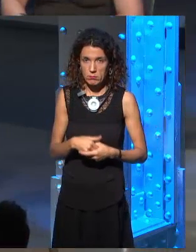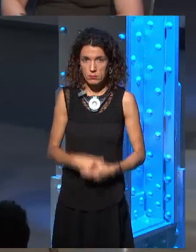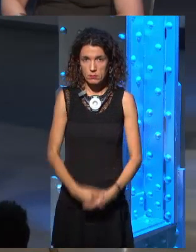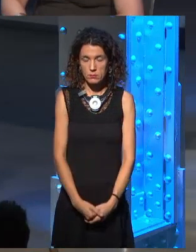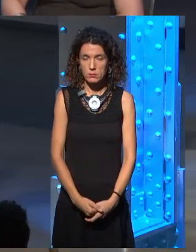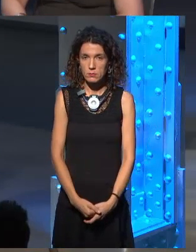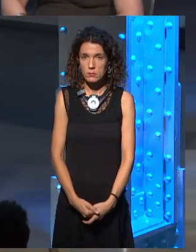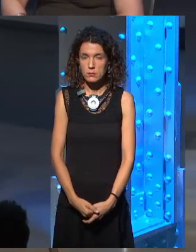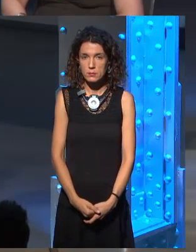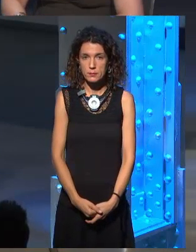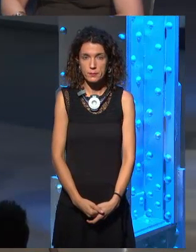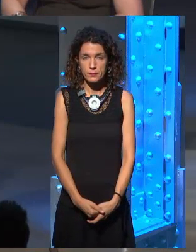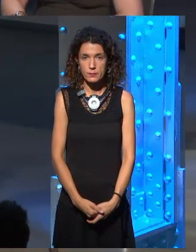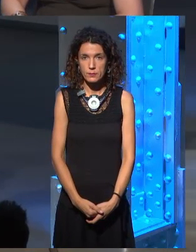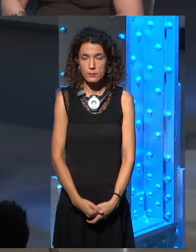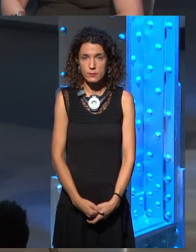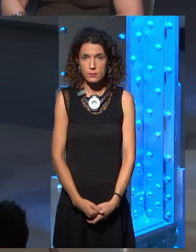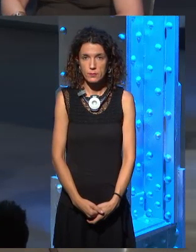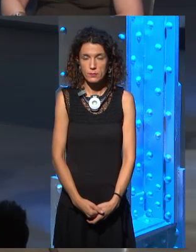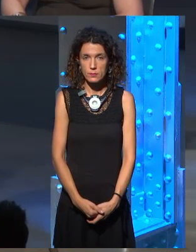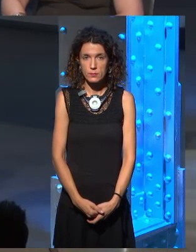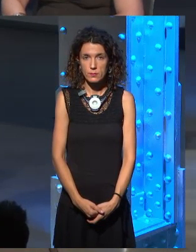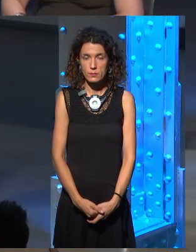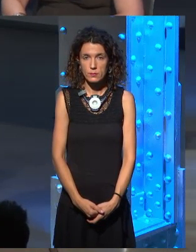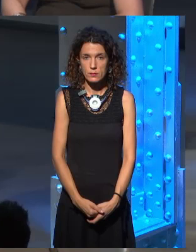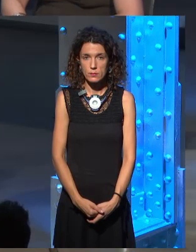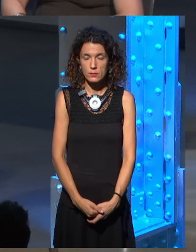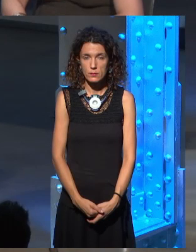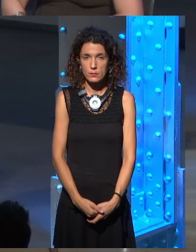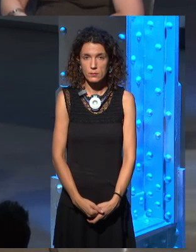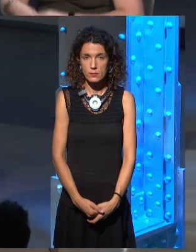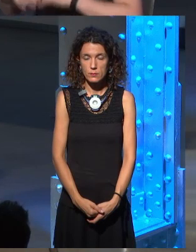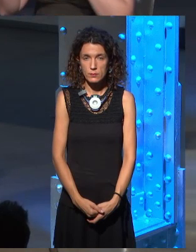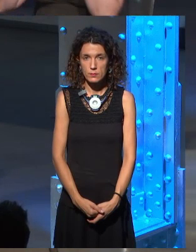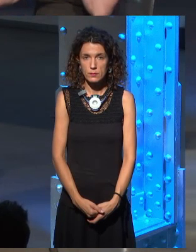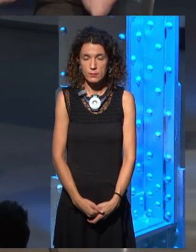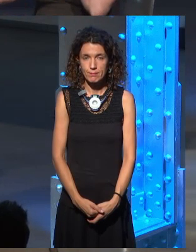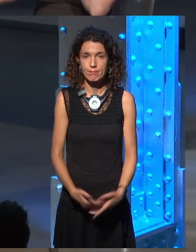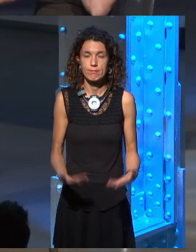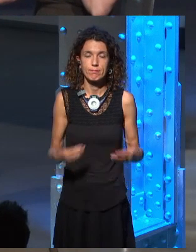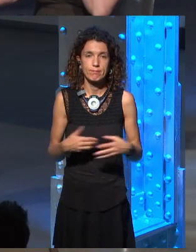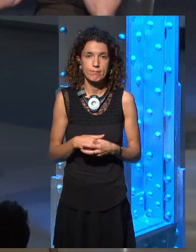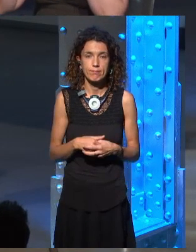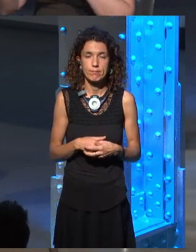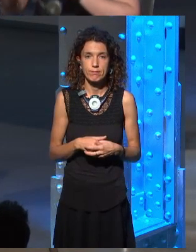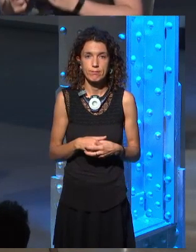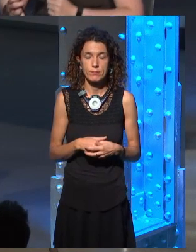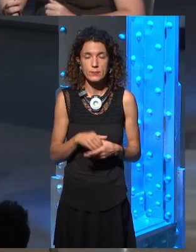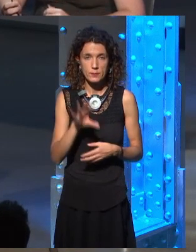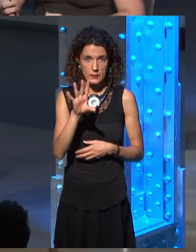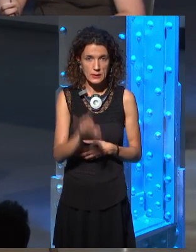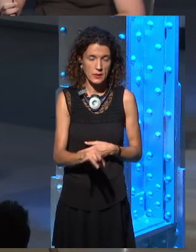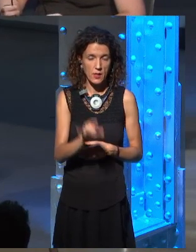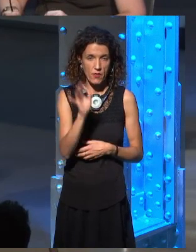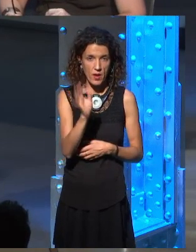I don't know, problems because you think that some things were missing? Sure. I tried to get him to give us